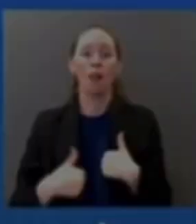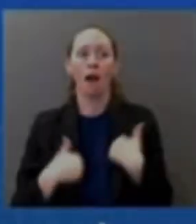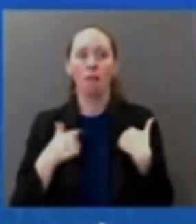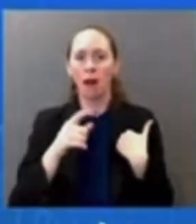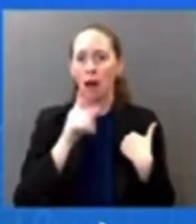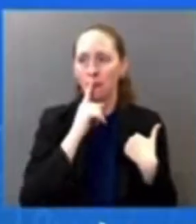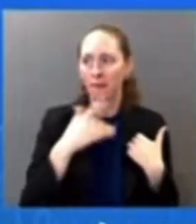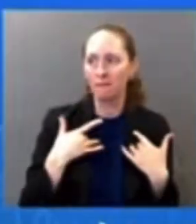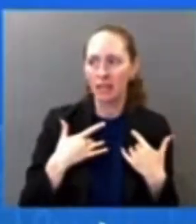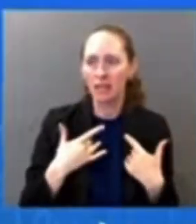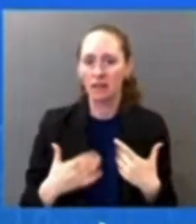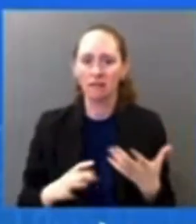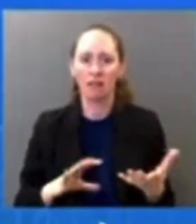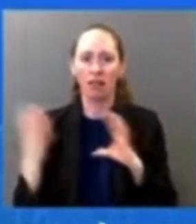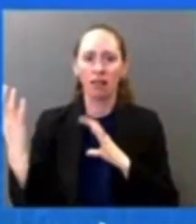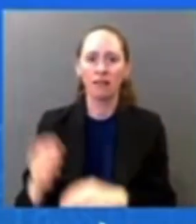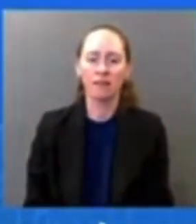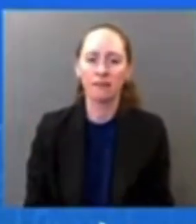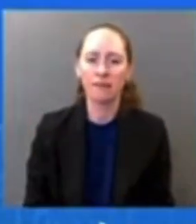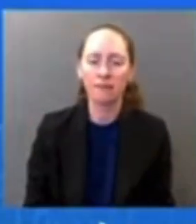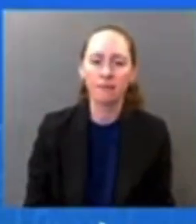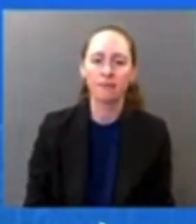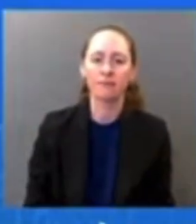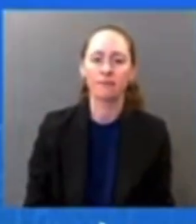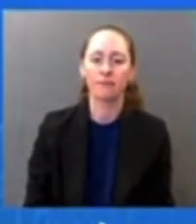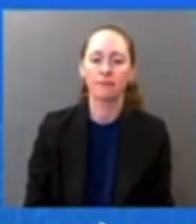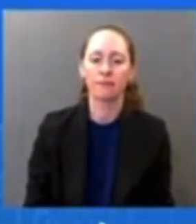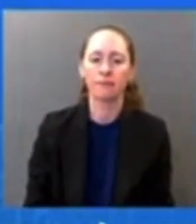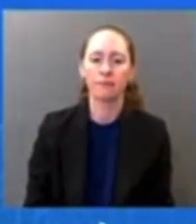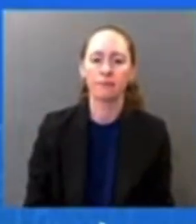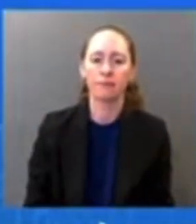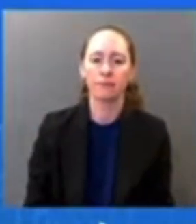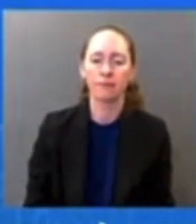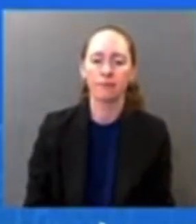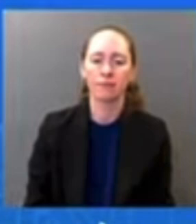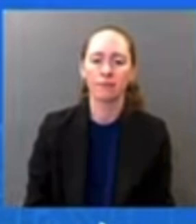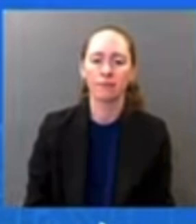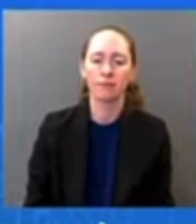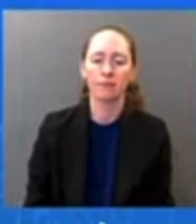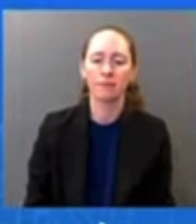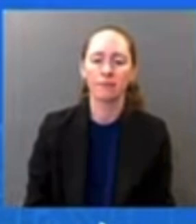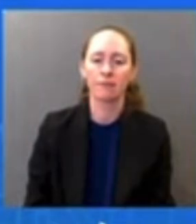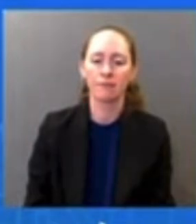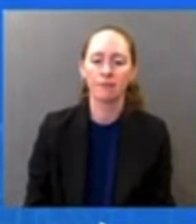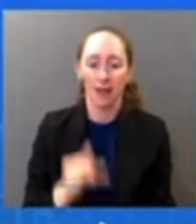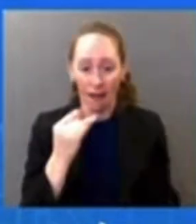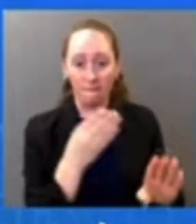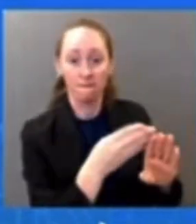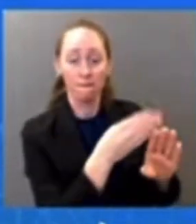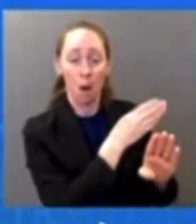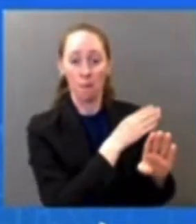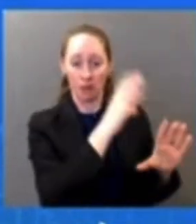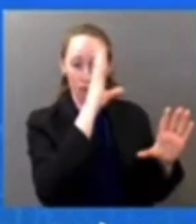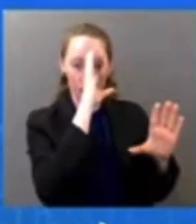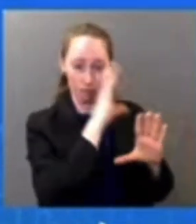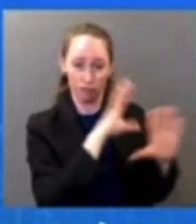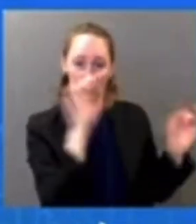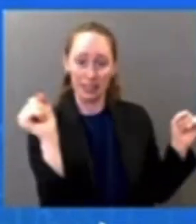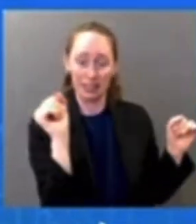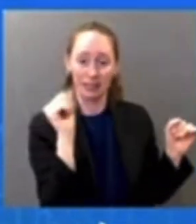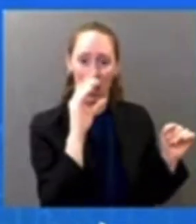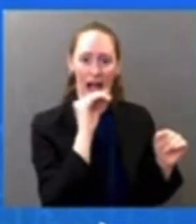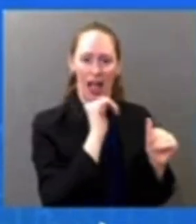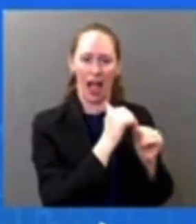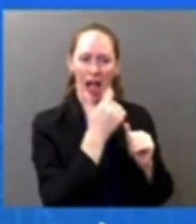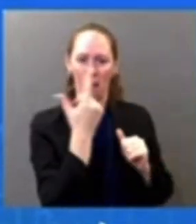attention on the former president's handling of classified information not asking you to comment on that specifically but can you say with certainty to the